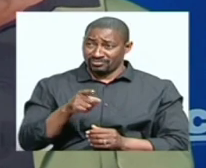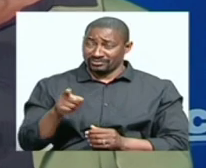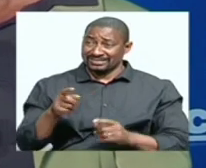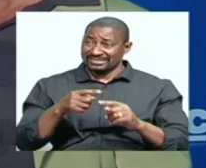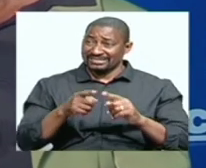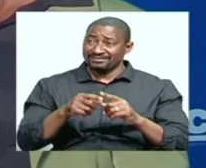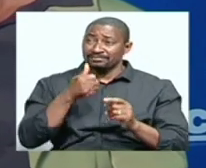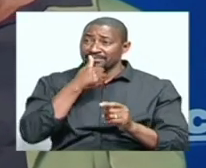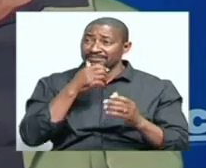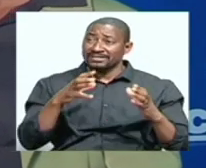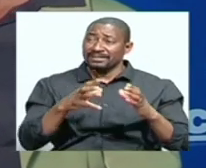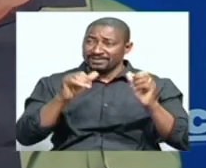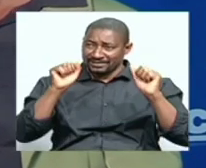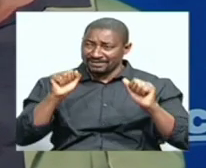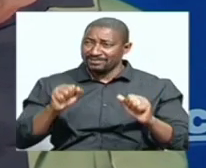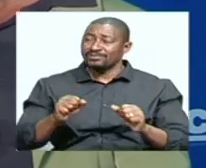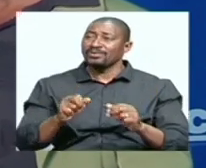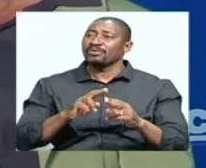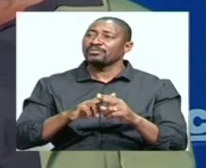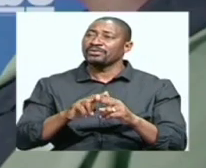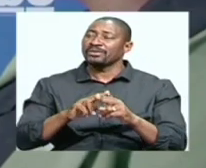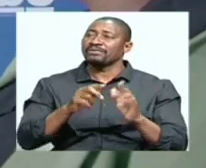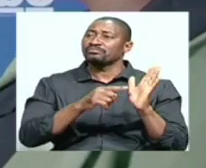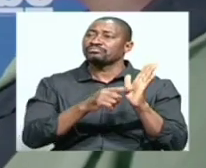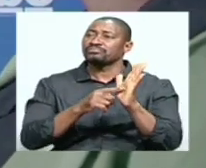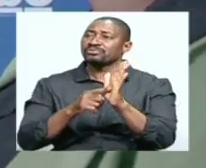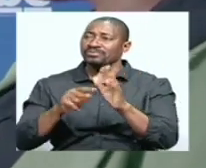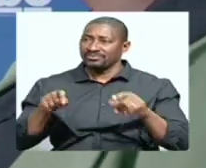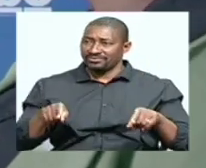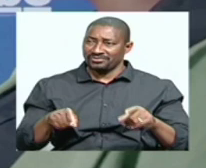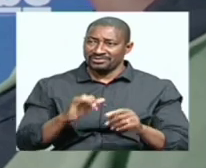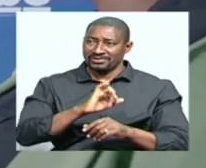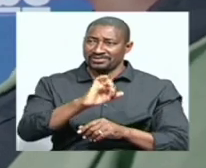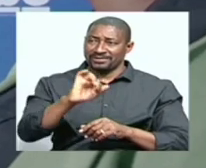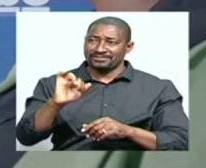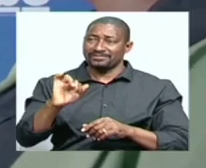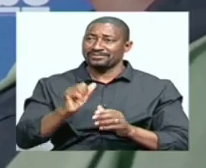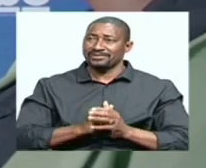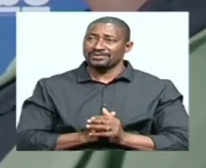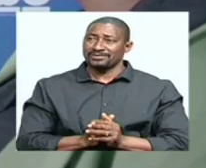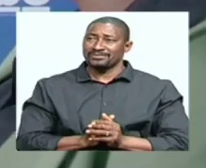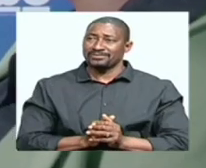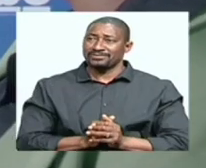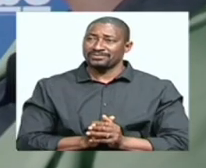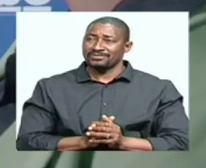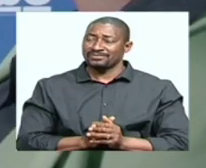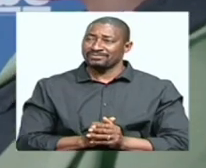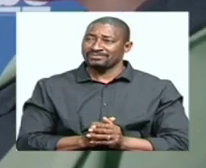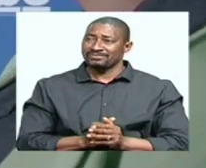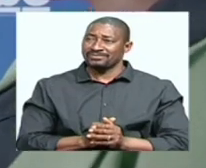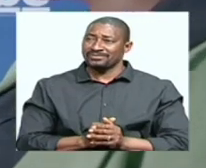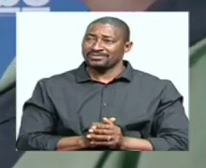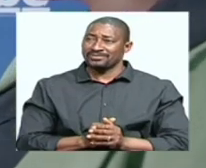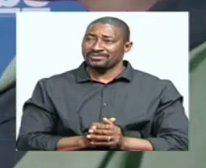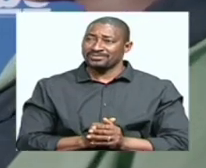and advertise. Look, our muscle is quite strong and heavy because at any given time of the day, throughout all our platforms, we